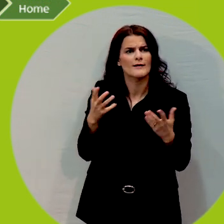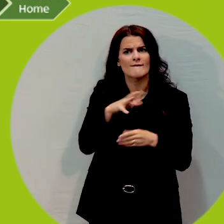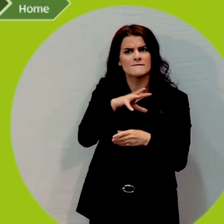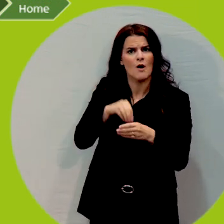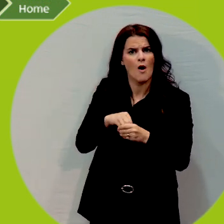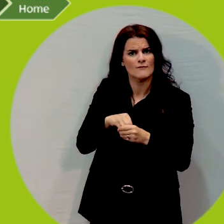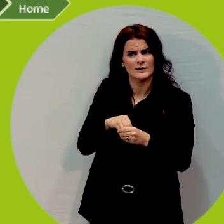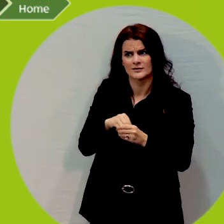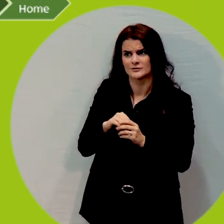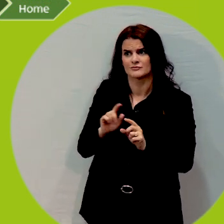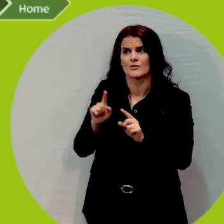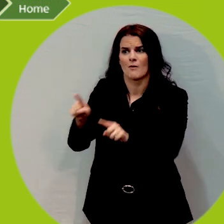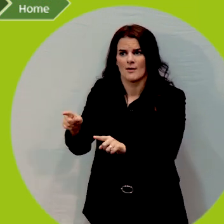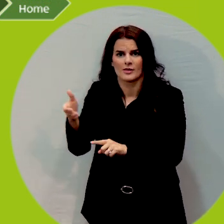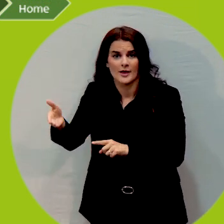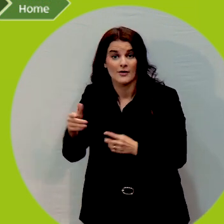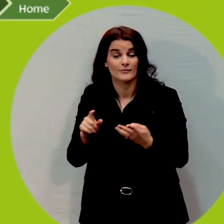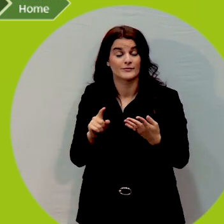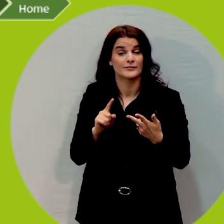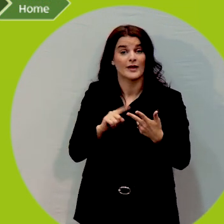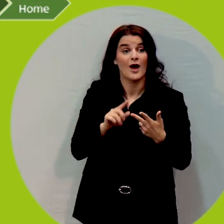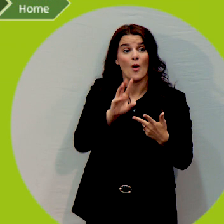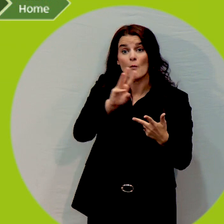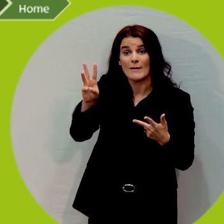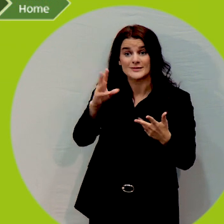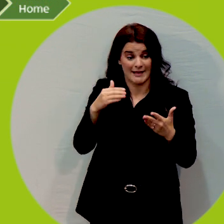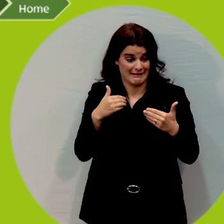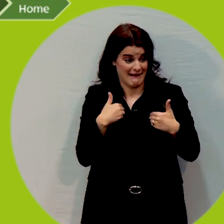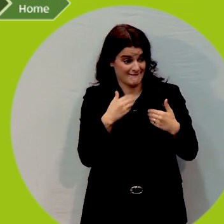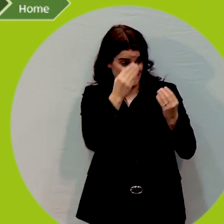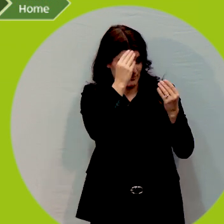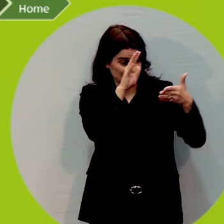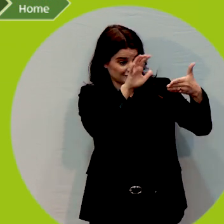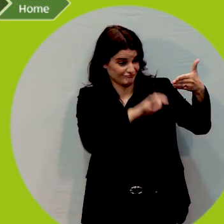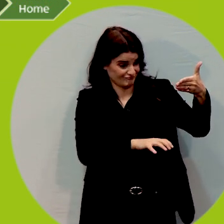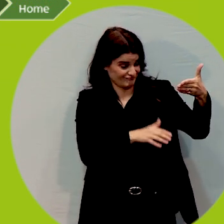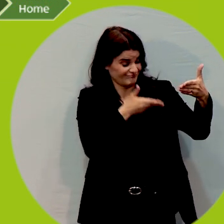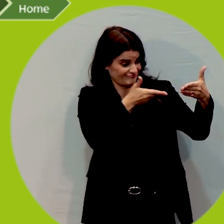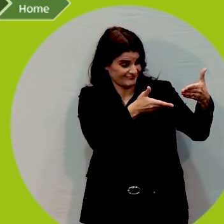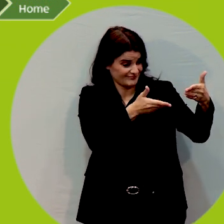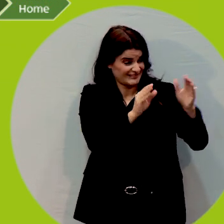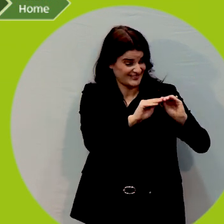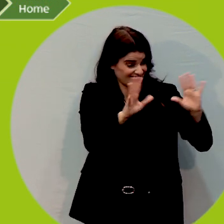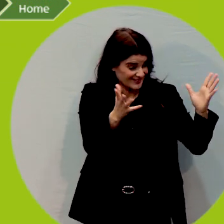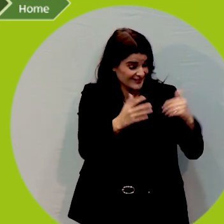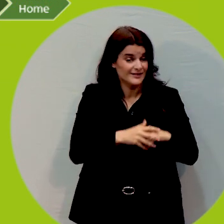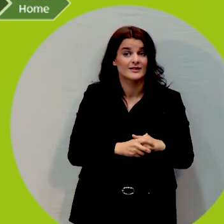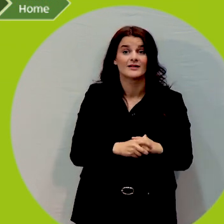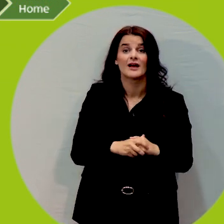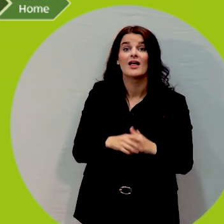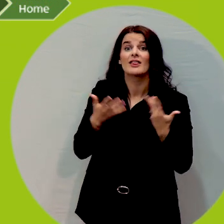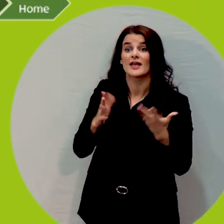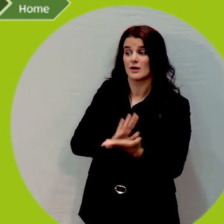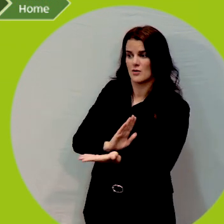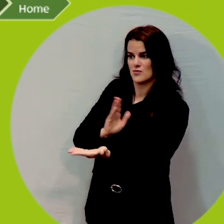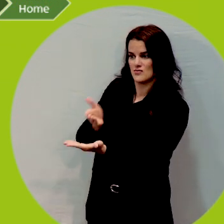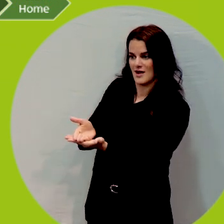Does the website give you the information? Then when you arrive at the City of Allenside,